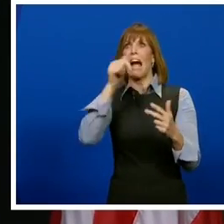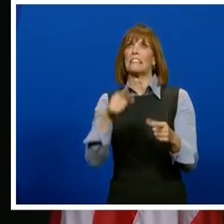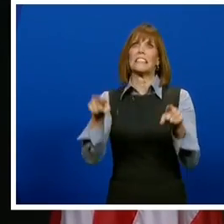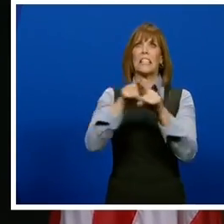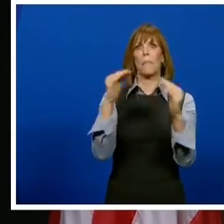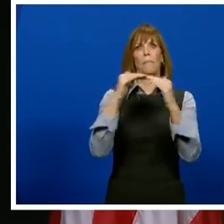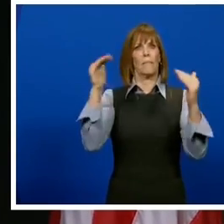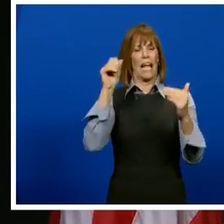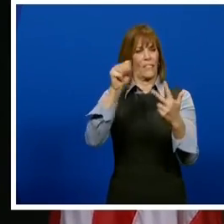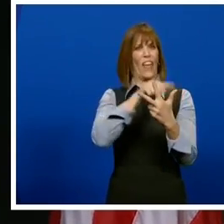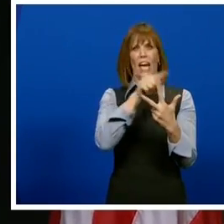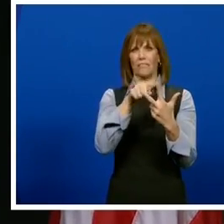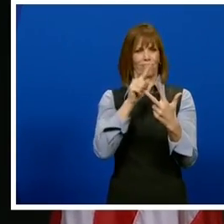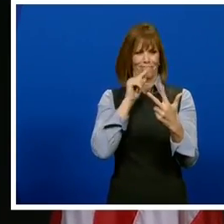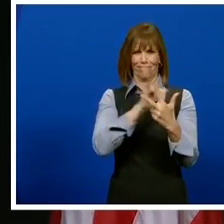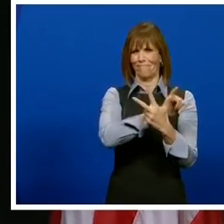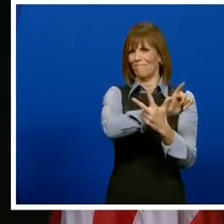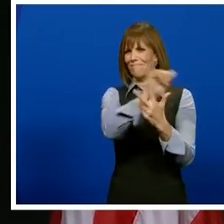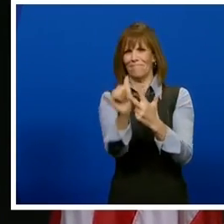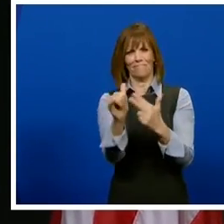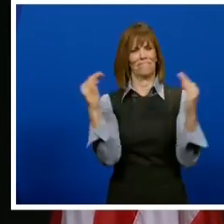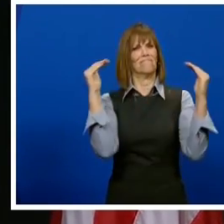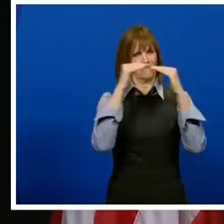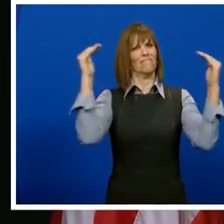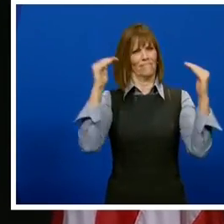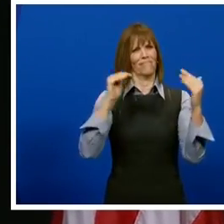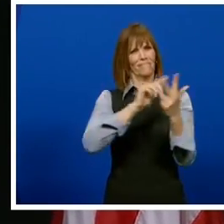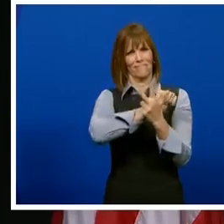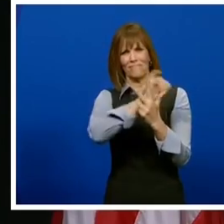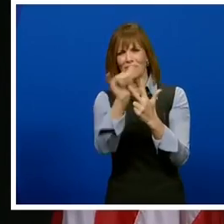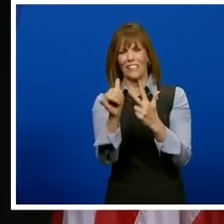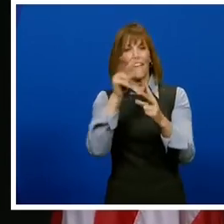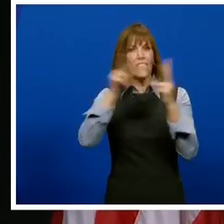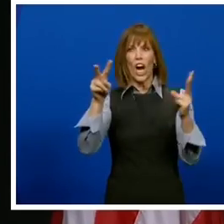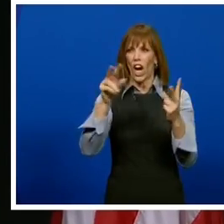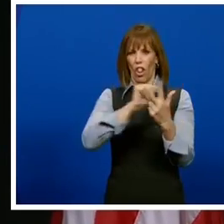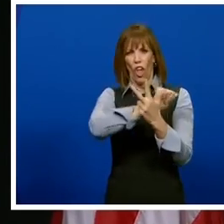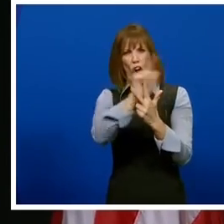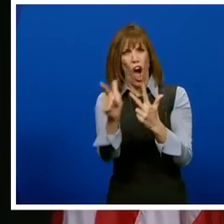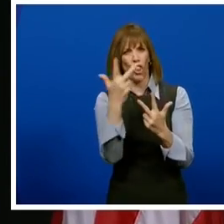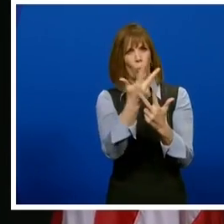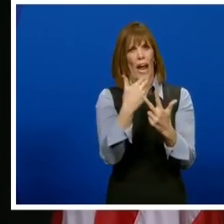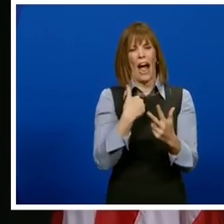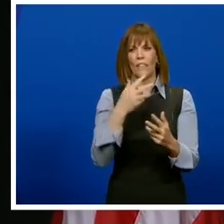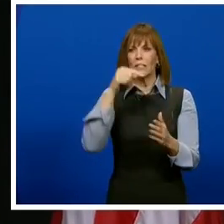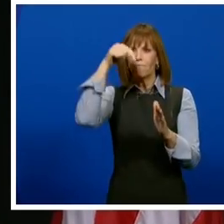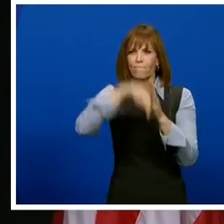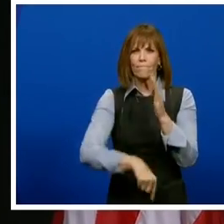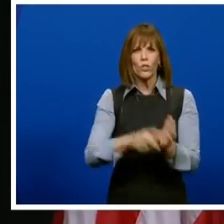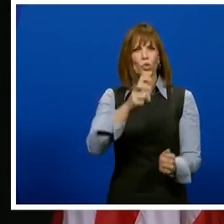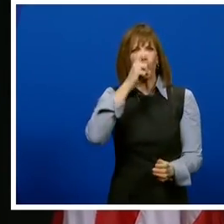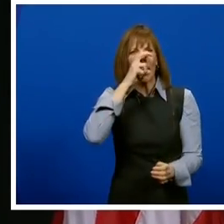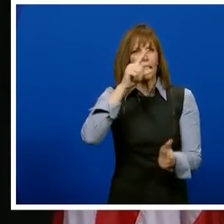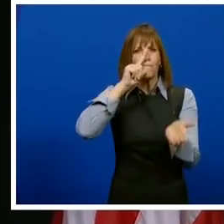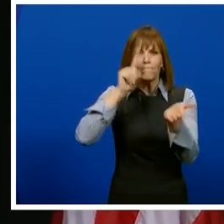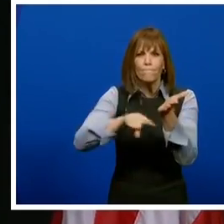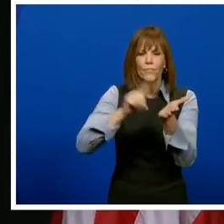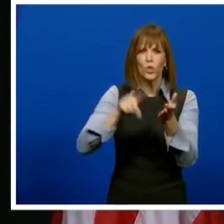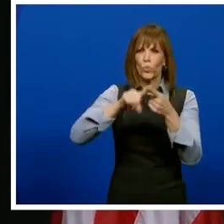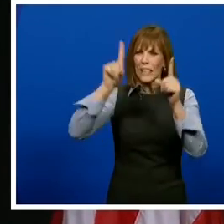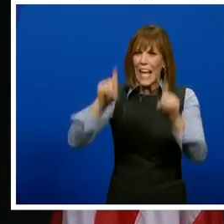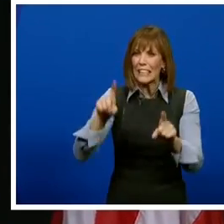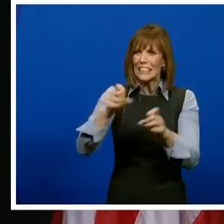less desirable option when it's undergone the same rigorous clinical trials to test its safety and efficacy